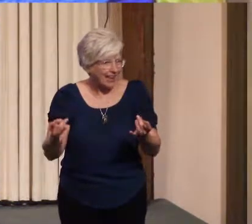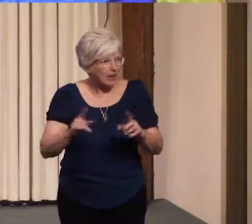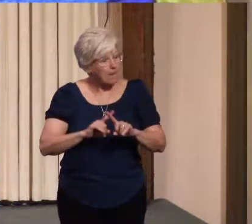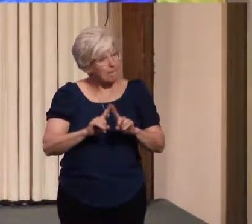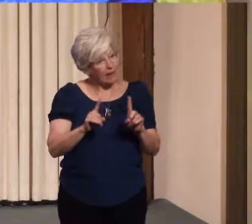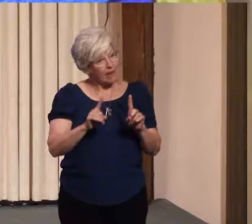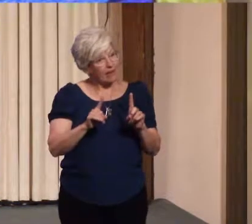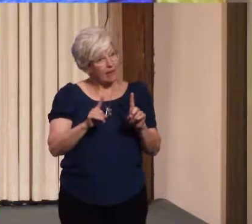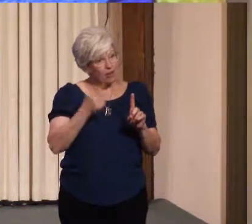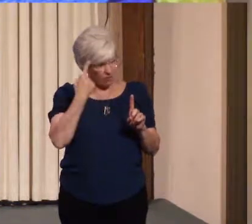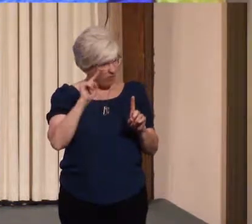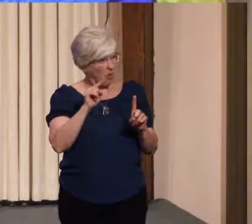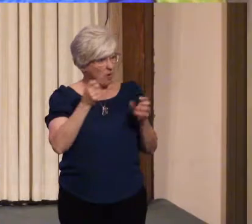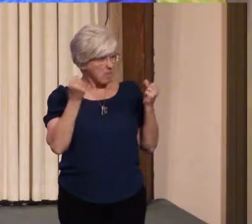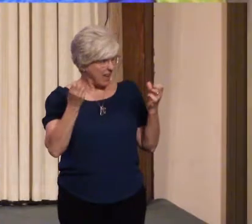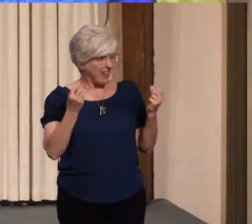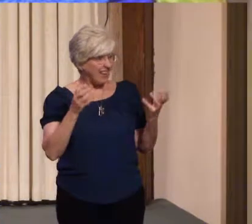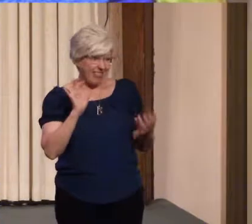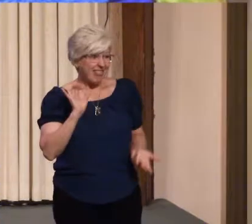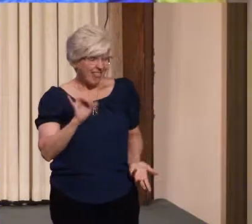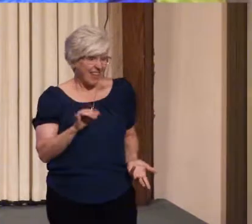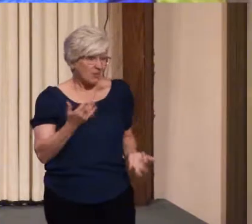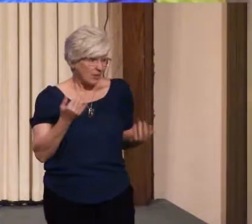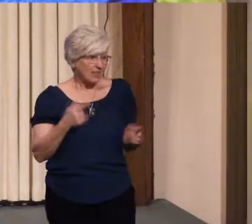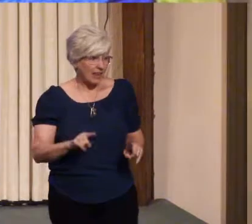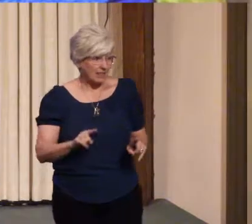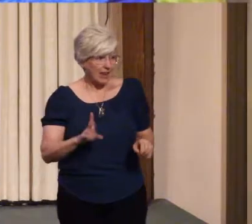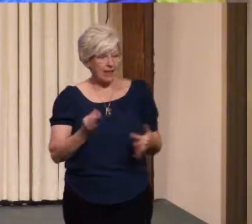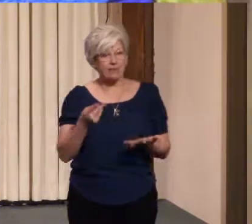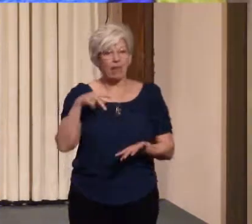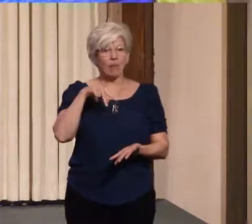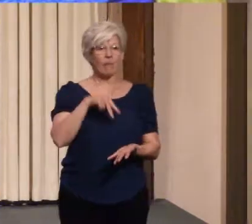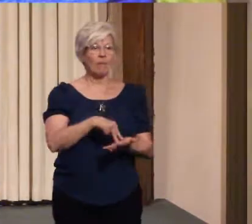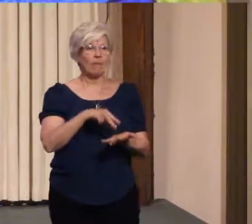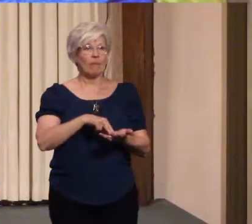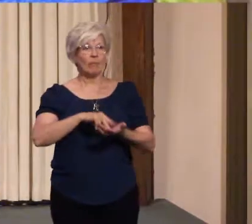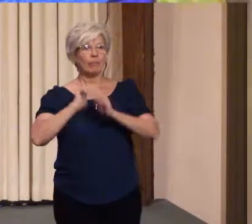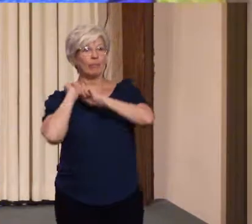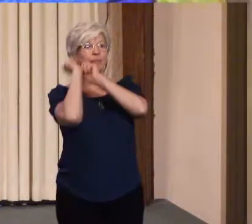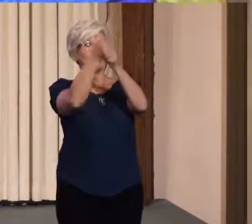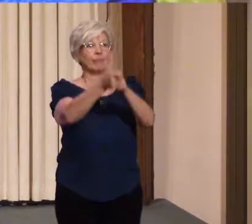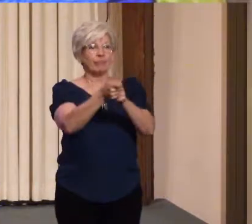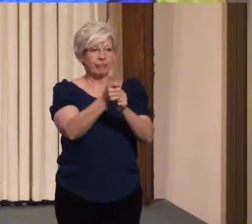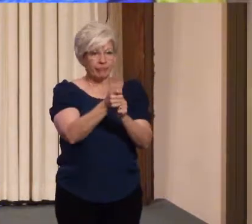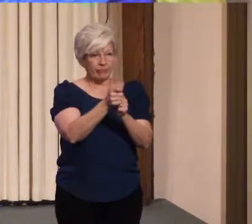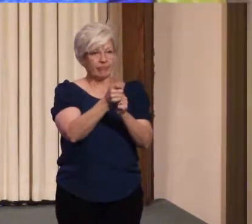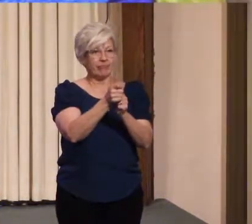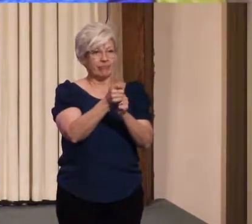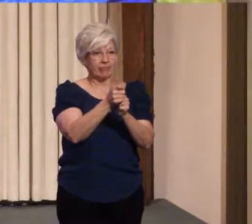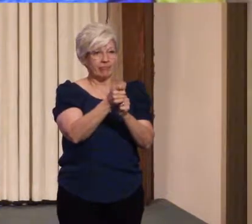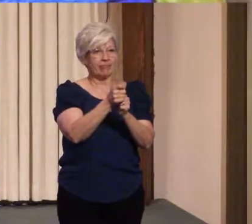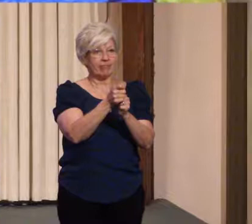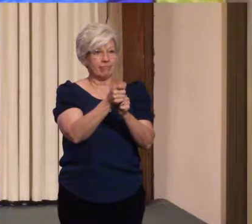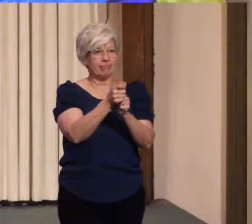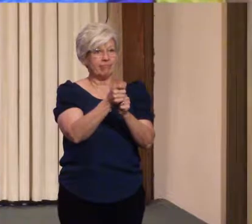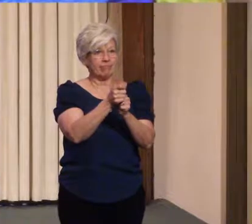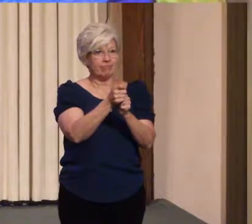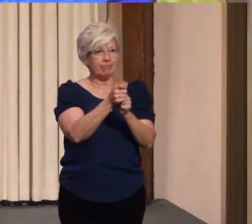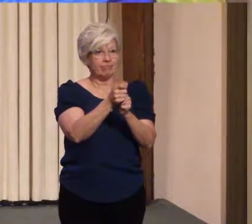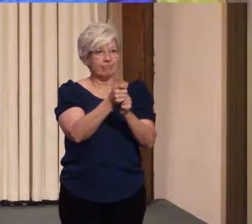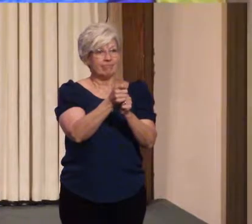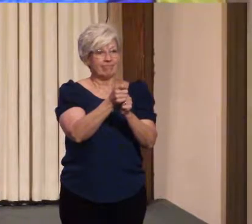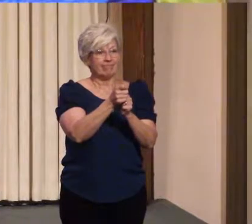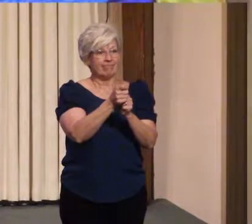for quite a lot of them that's exactly what they're doing as they stand there with their pole and their line in the water and